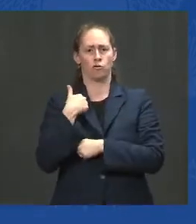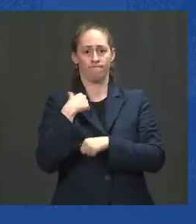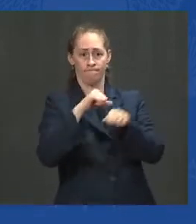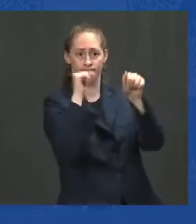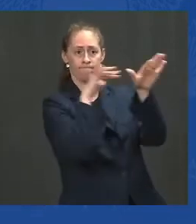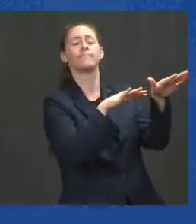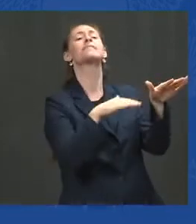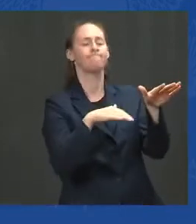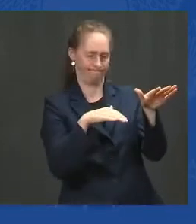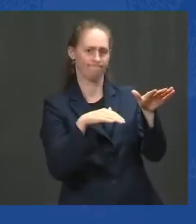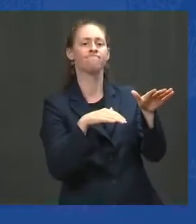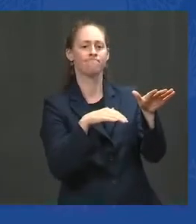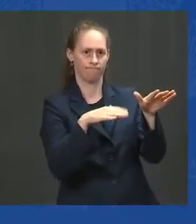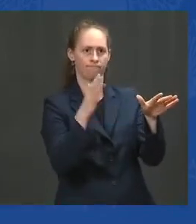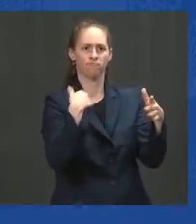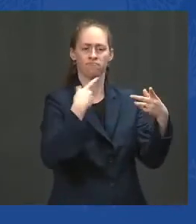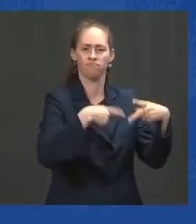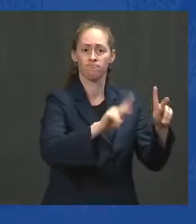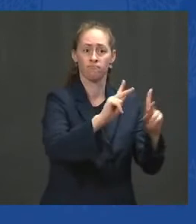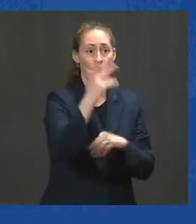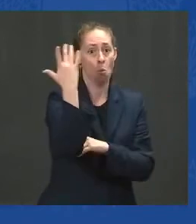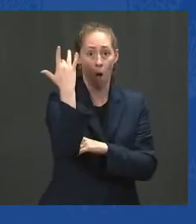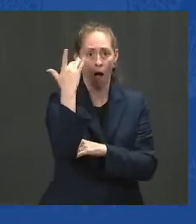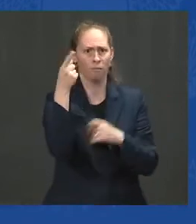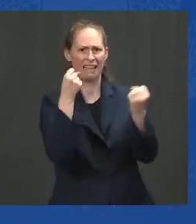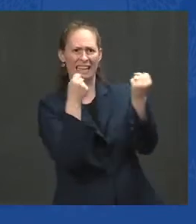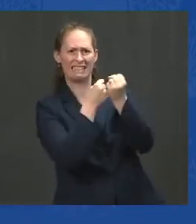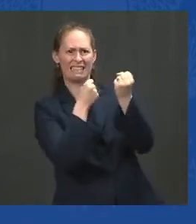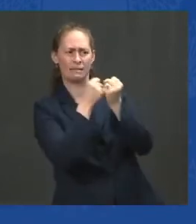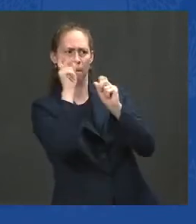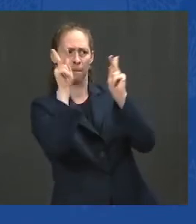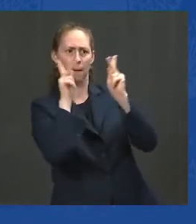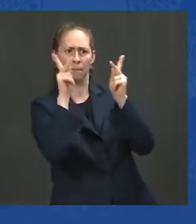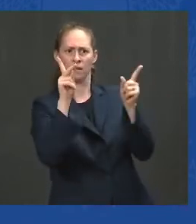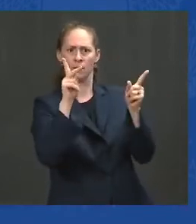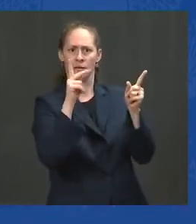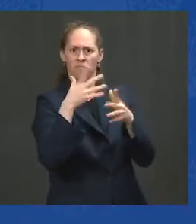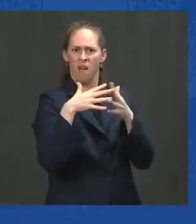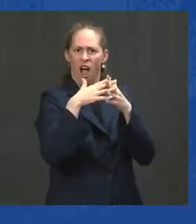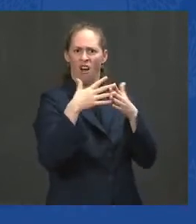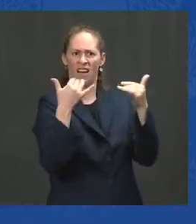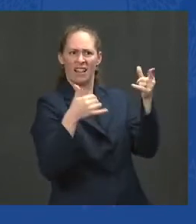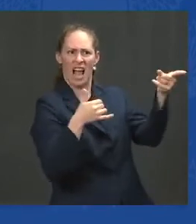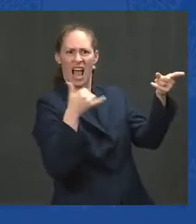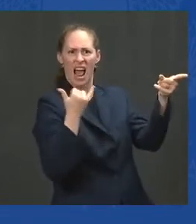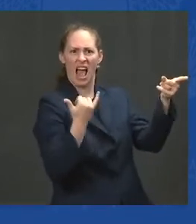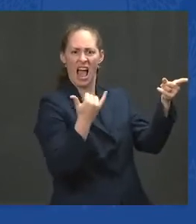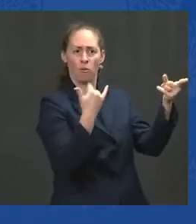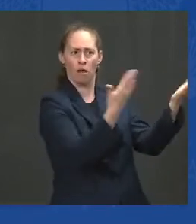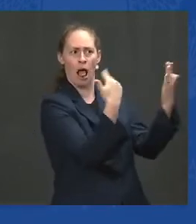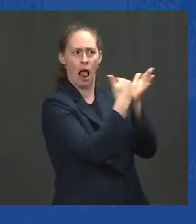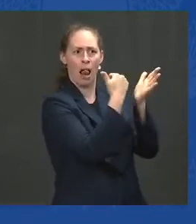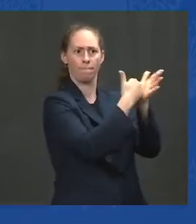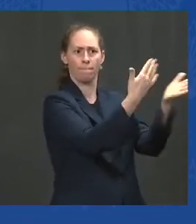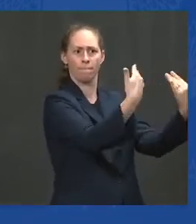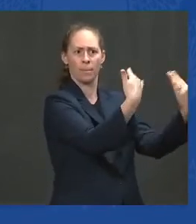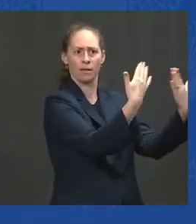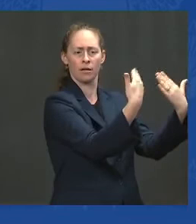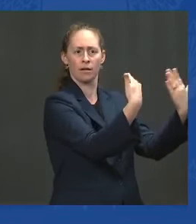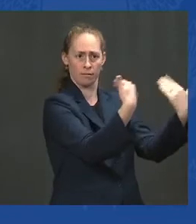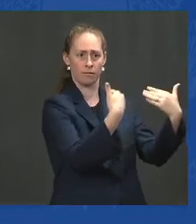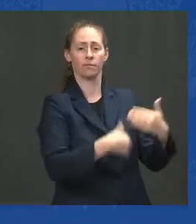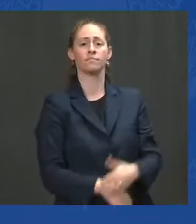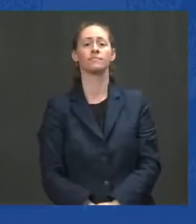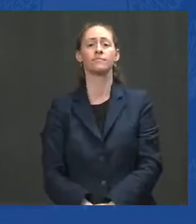departure of U.S. and allied civilian personnel from Afghanistan and to evacuate our Afghan allies and vulnerable